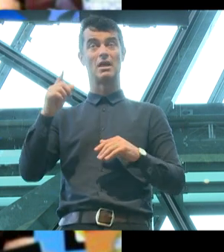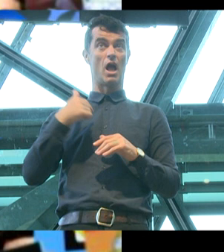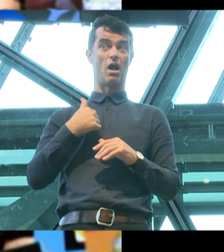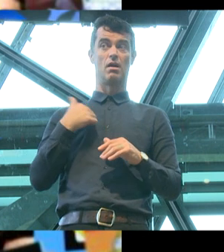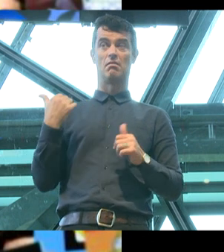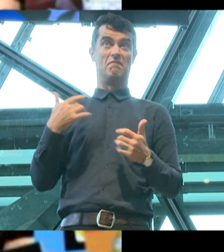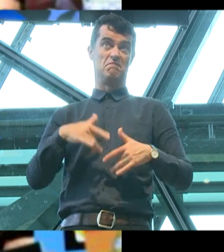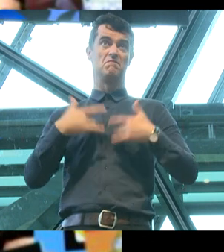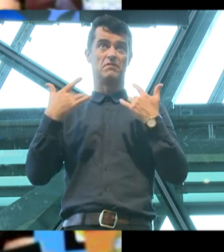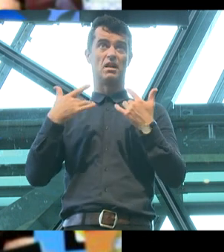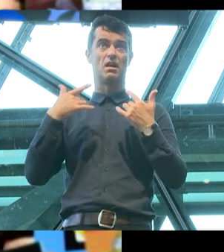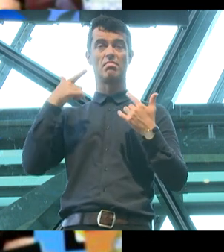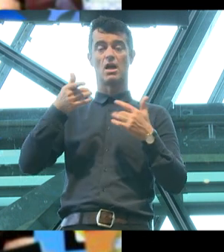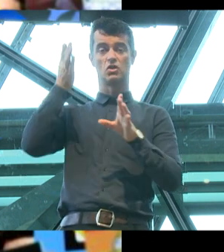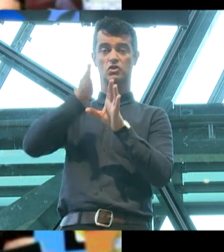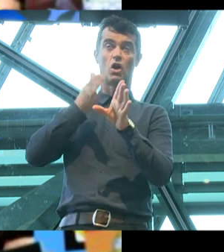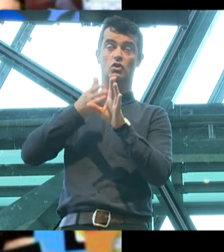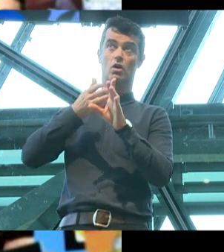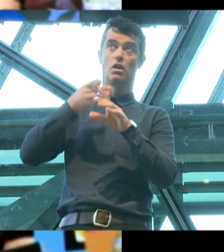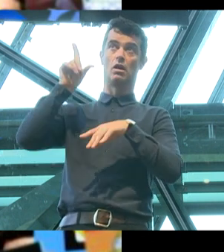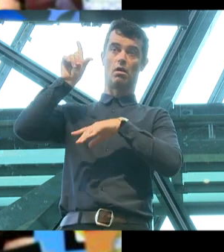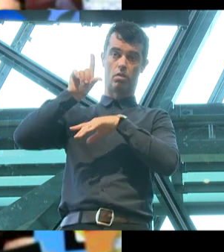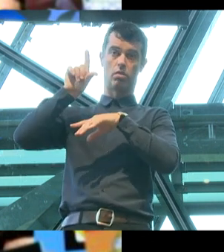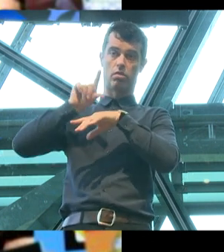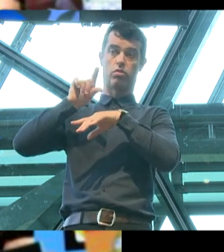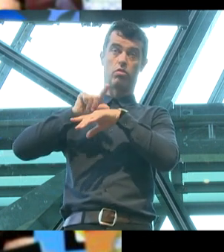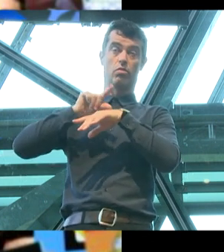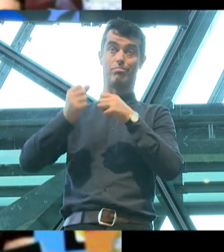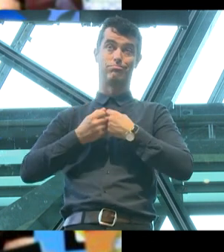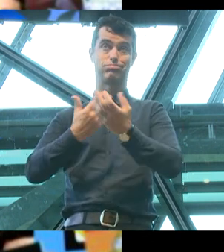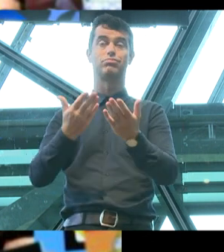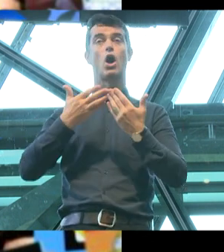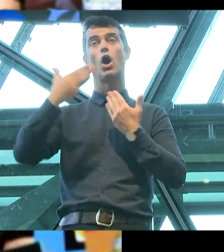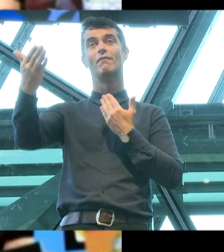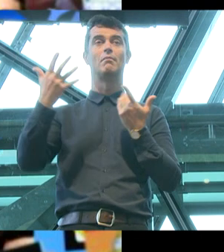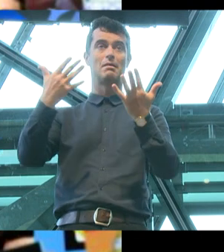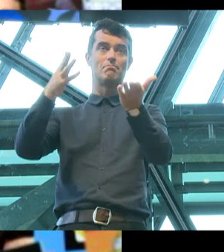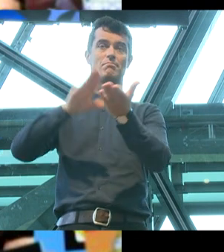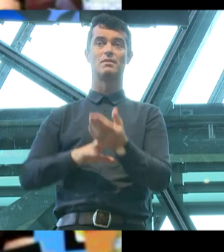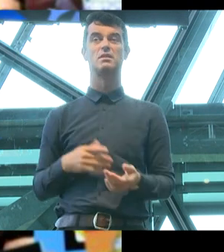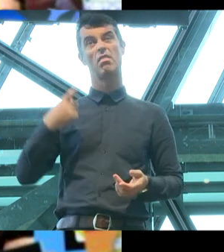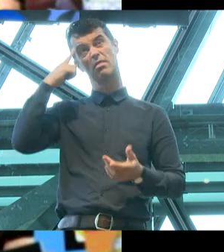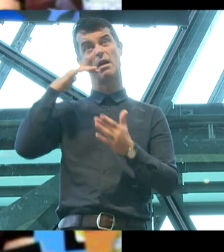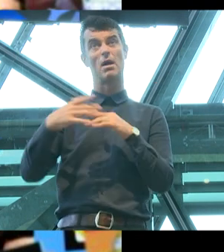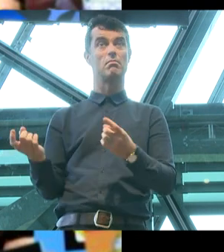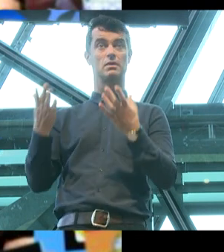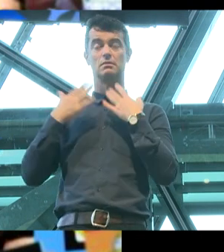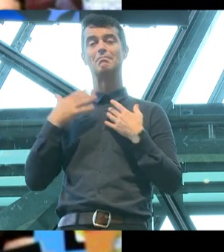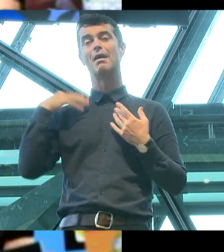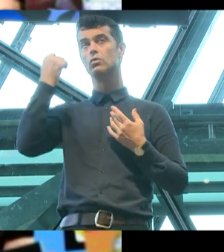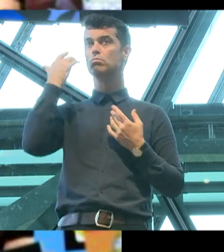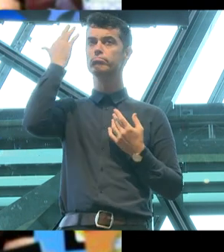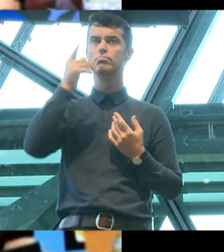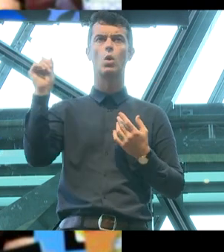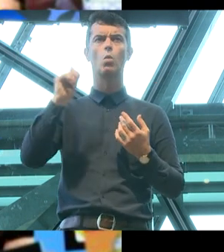felt the psychological toll of those months. And when I think about myself, I have to wonder,